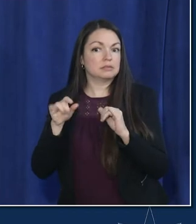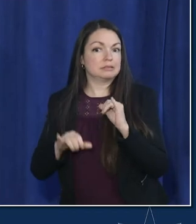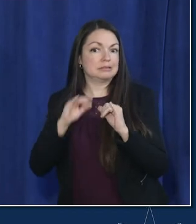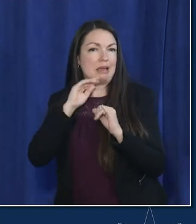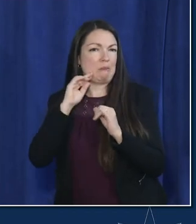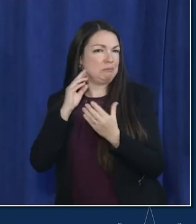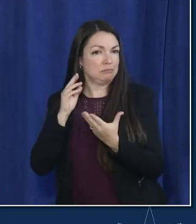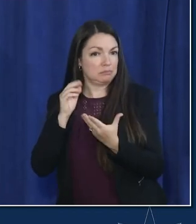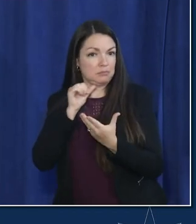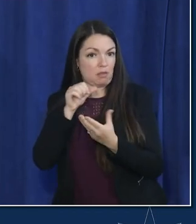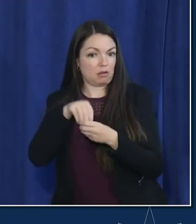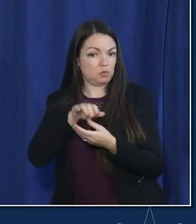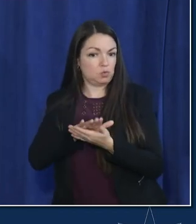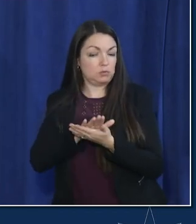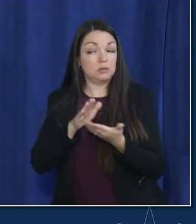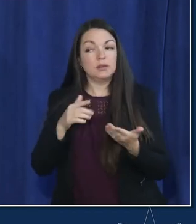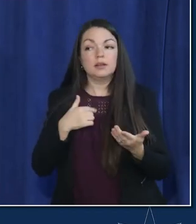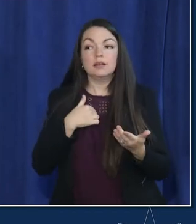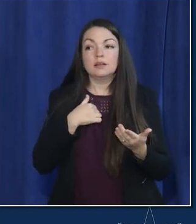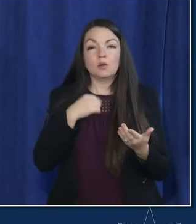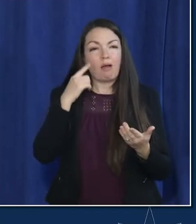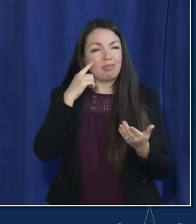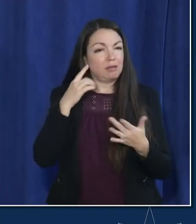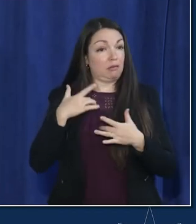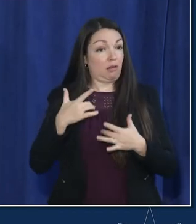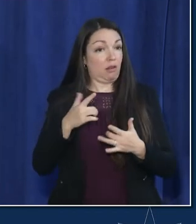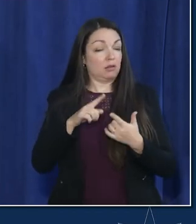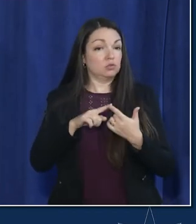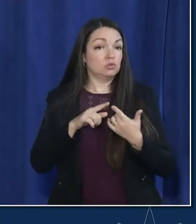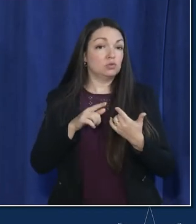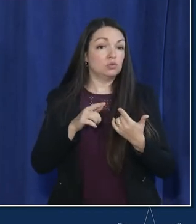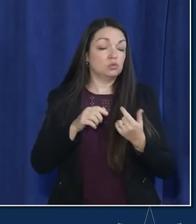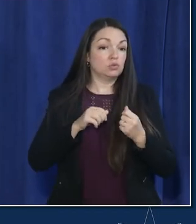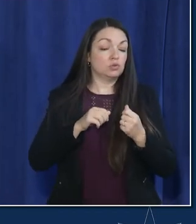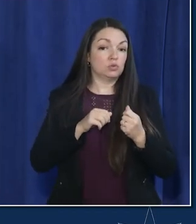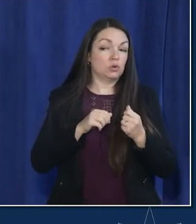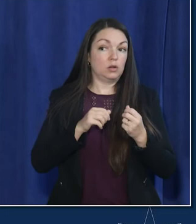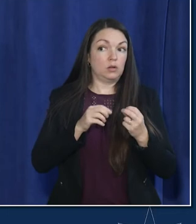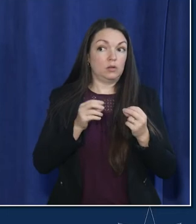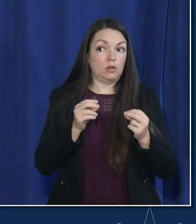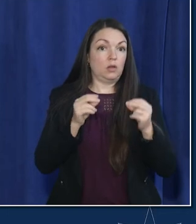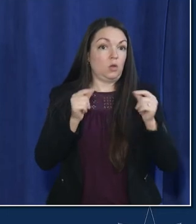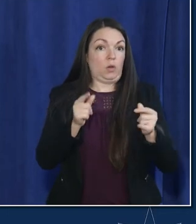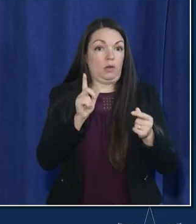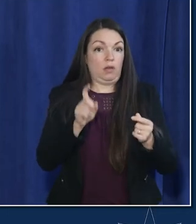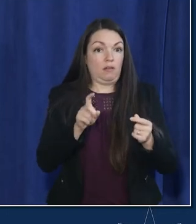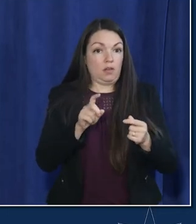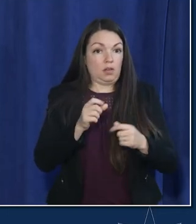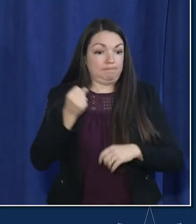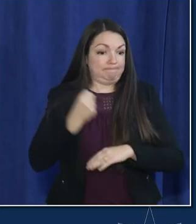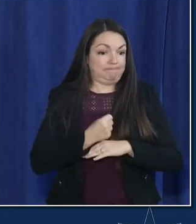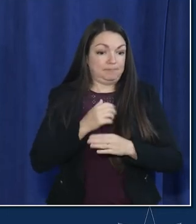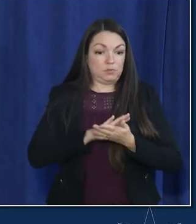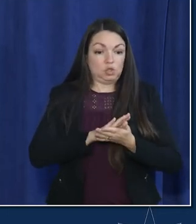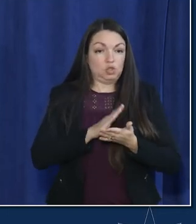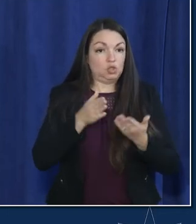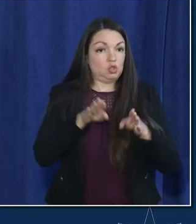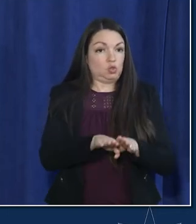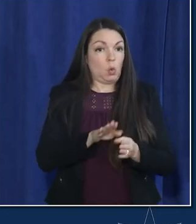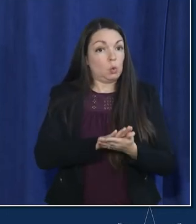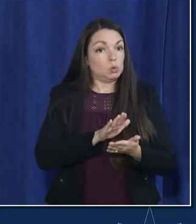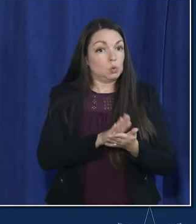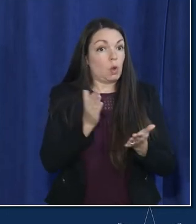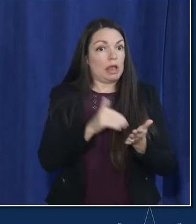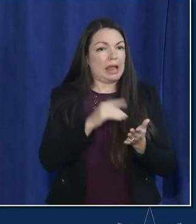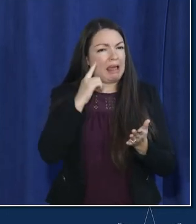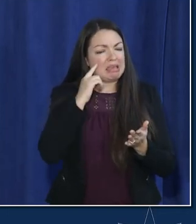not and so uh i don't think we're likely to sort of move to a a quick you know we've got to we've got to sort of do this big massive shutdown i don't know